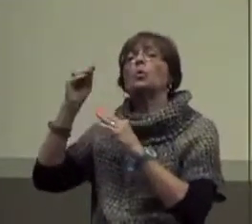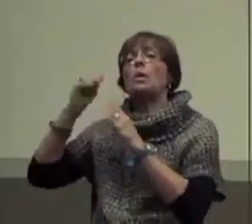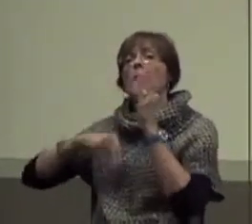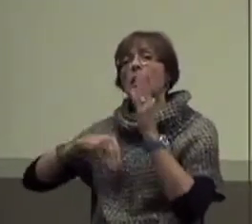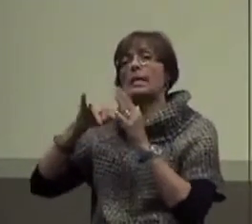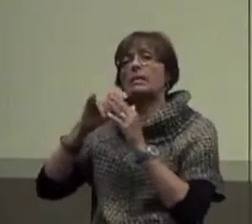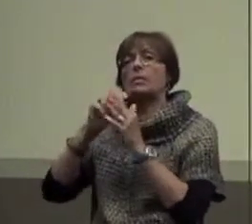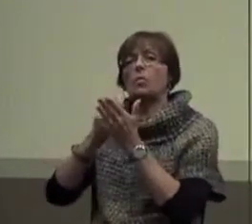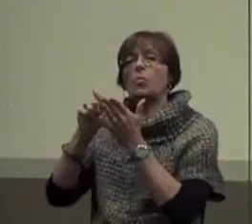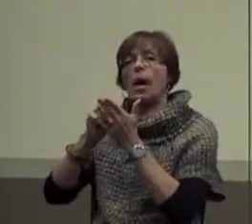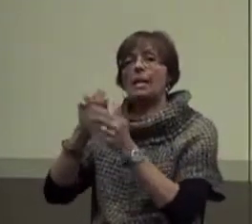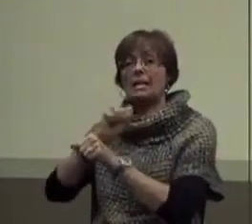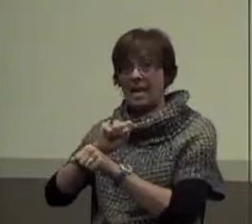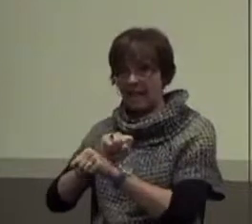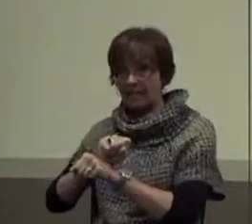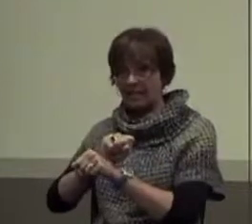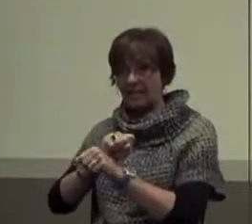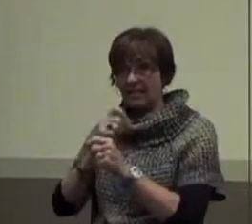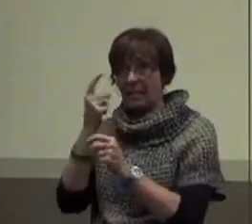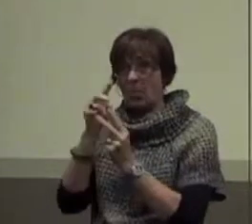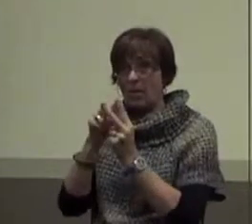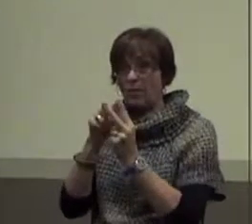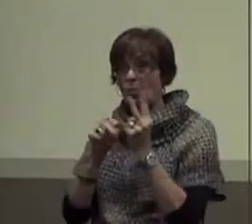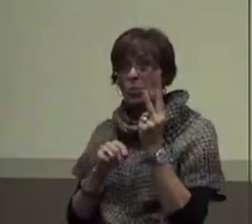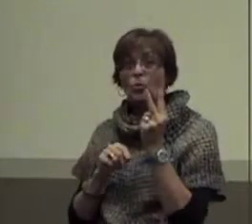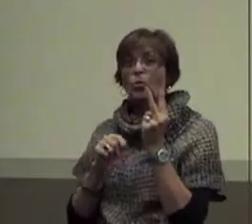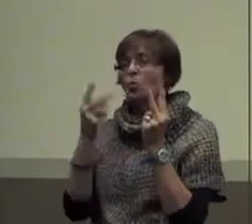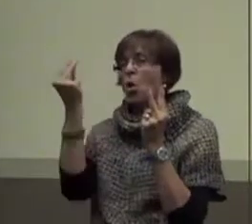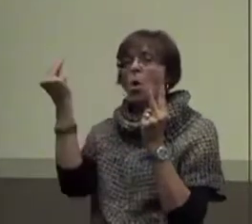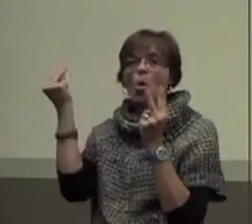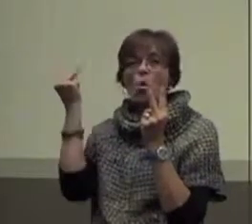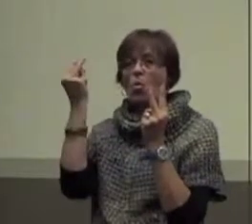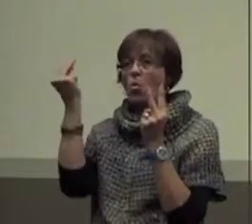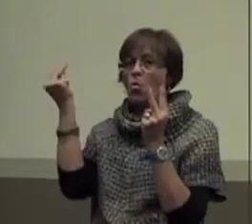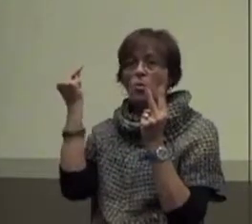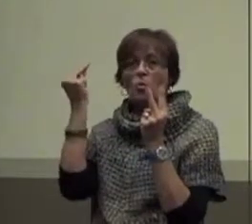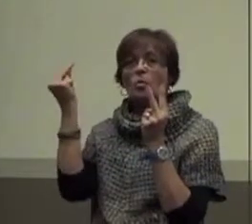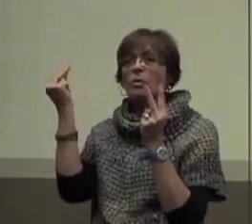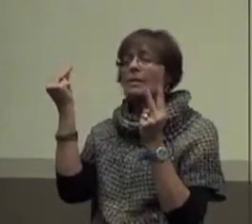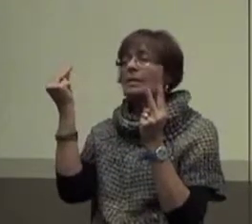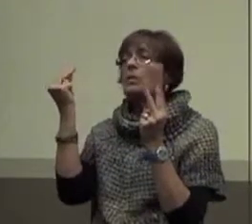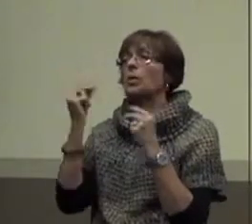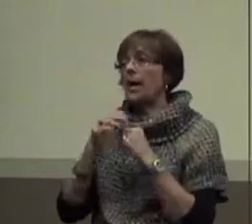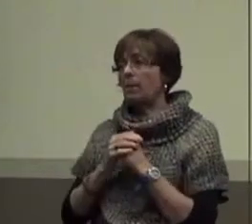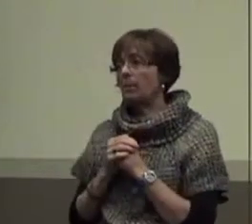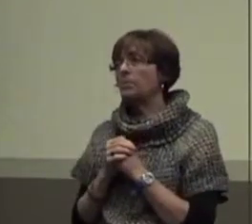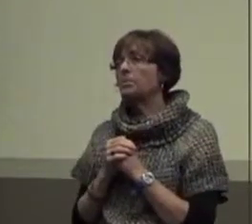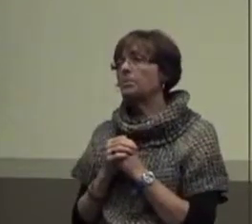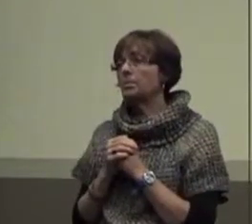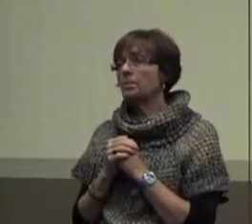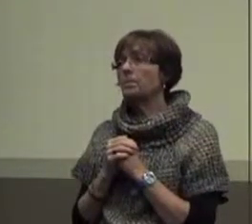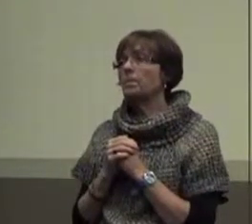task. Is that one of the two? No. No. Okay.